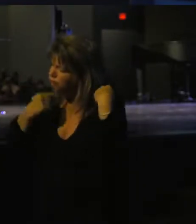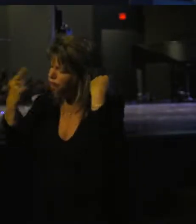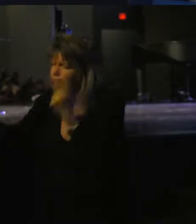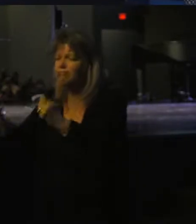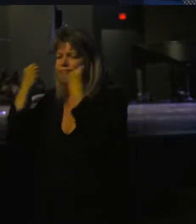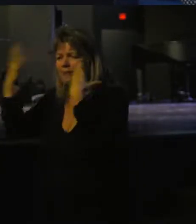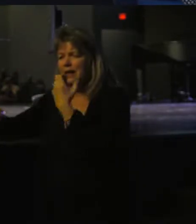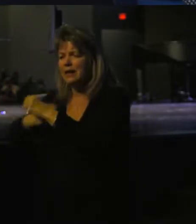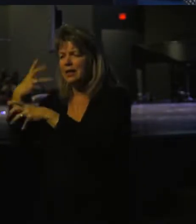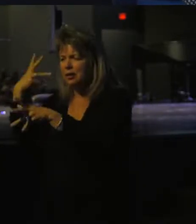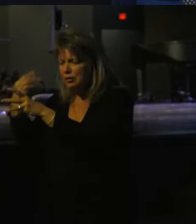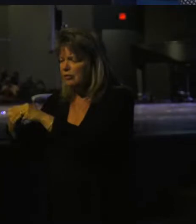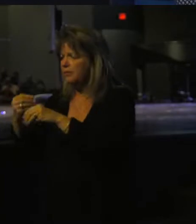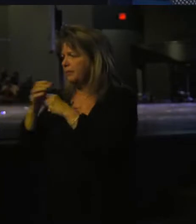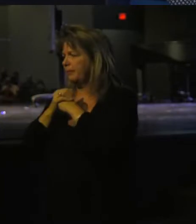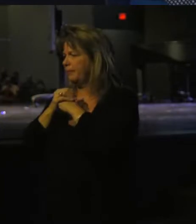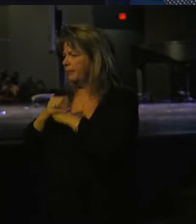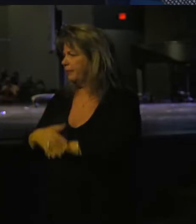life.